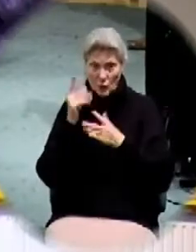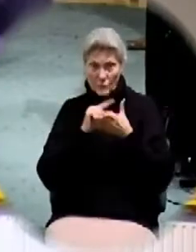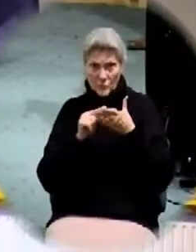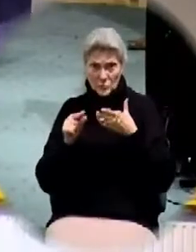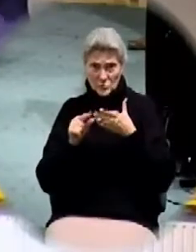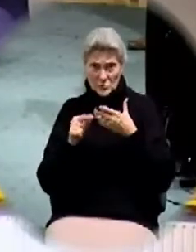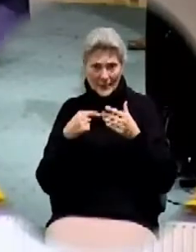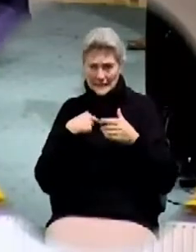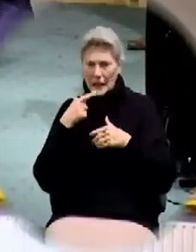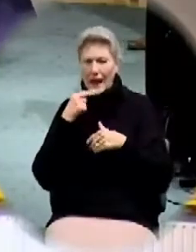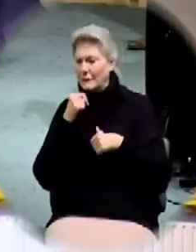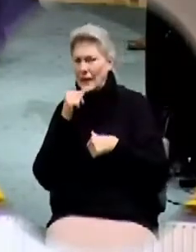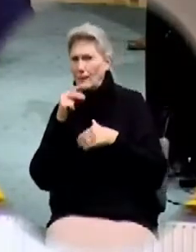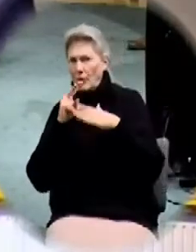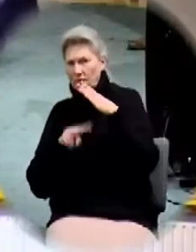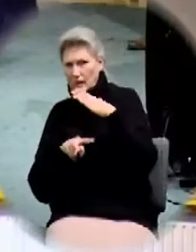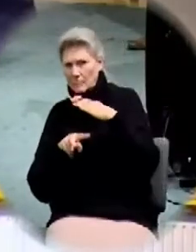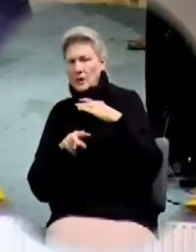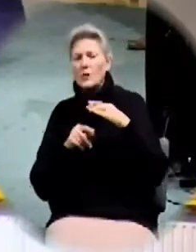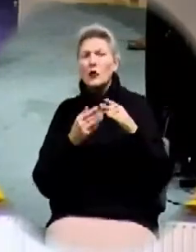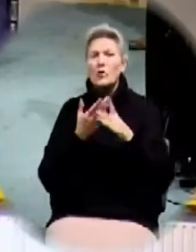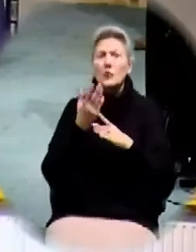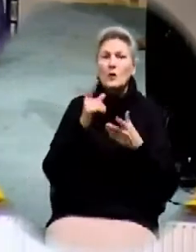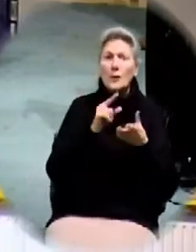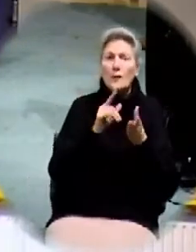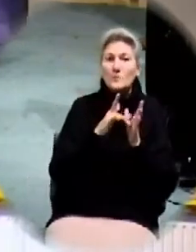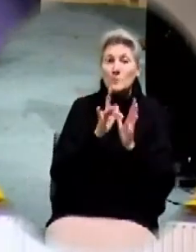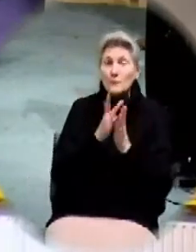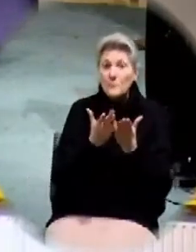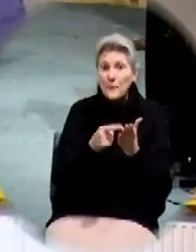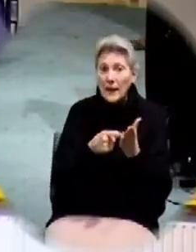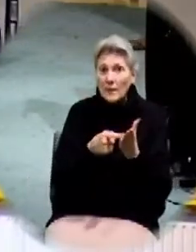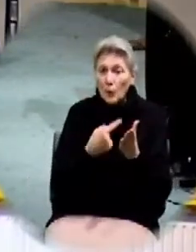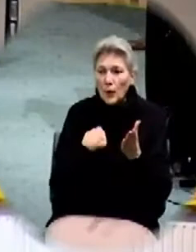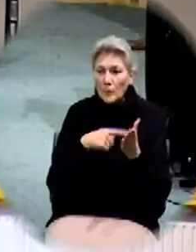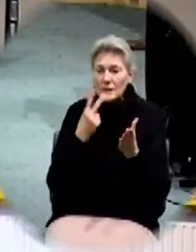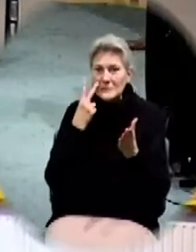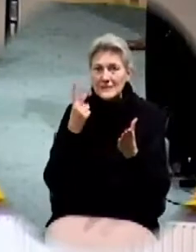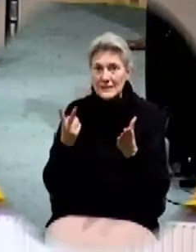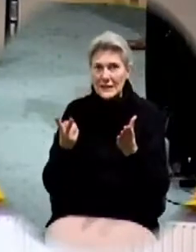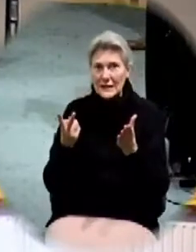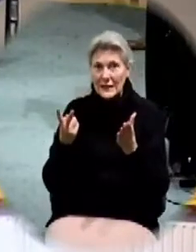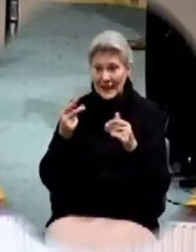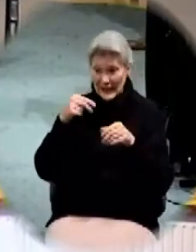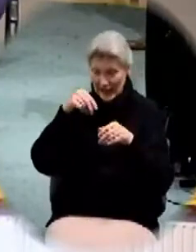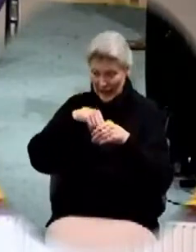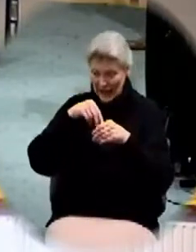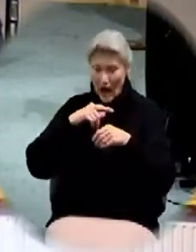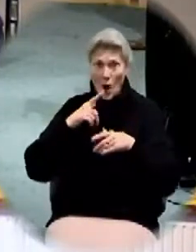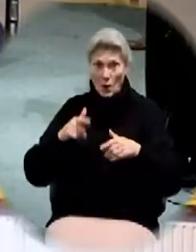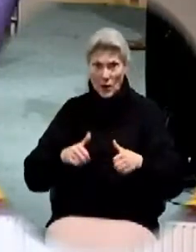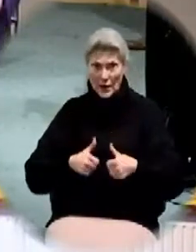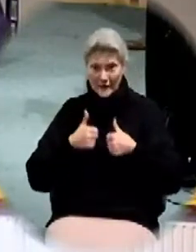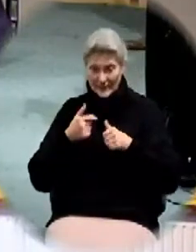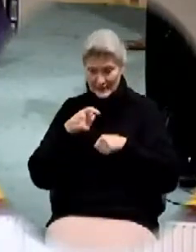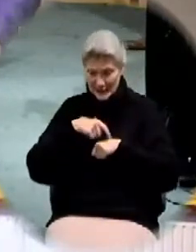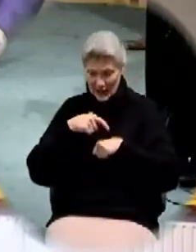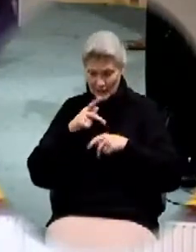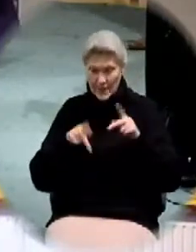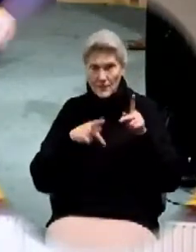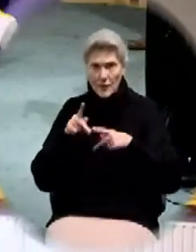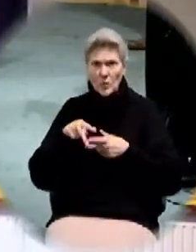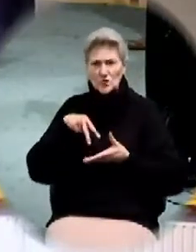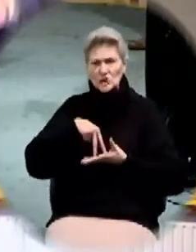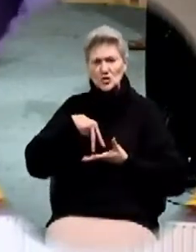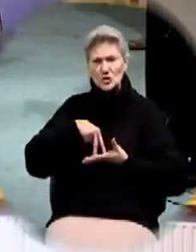I'm not saying I'm making a prophecy right now I'm saying prophetically through the scripture that we will see in our living time people who have